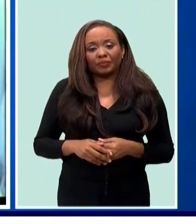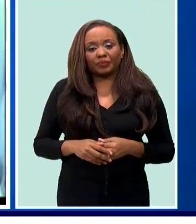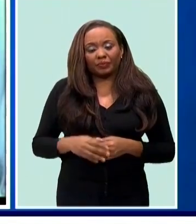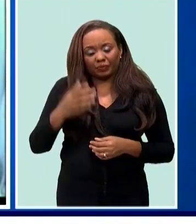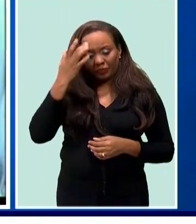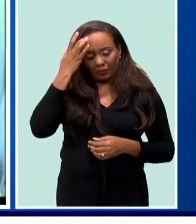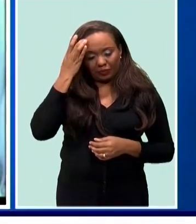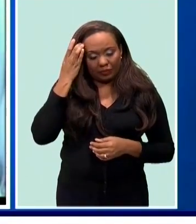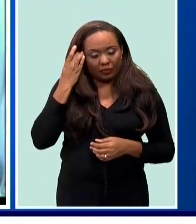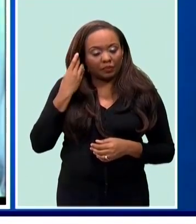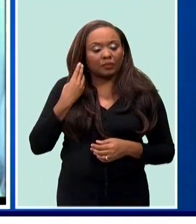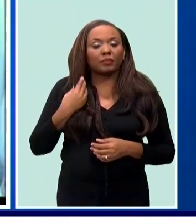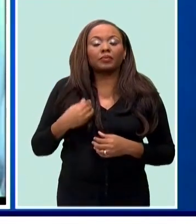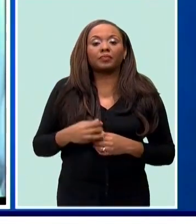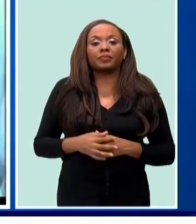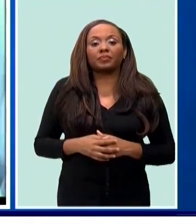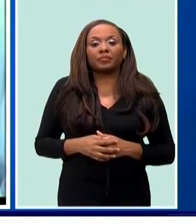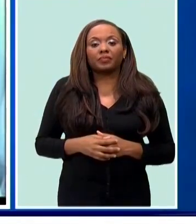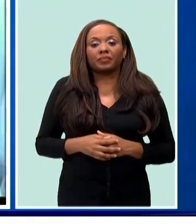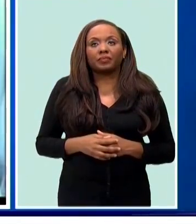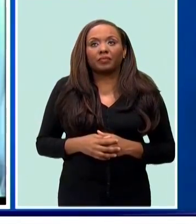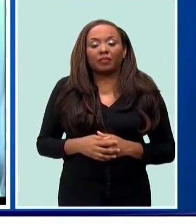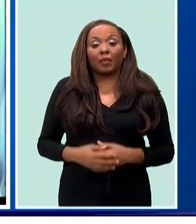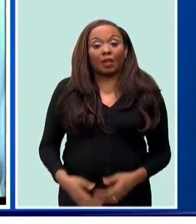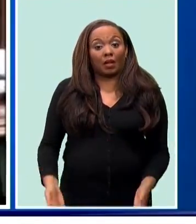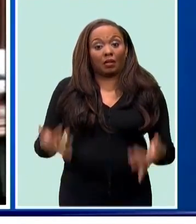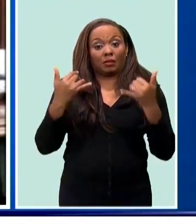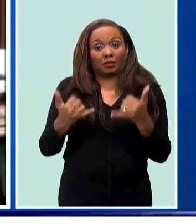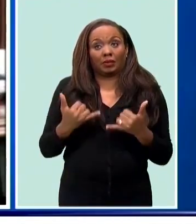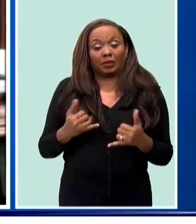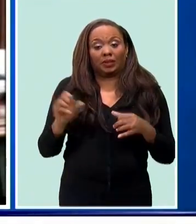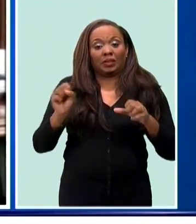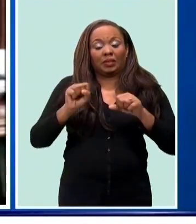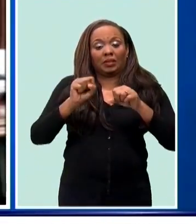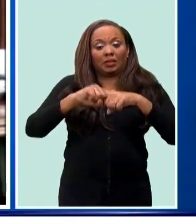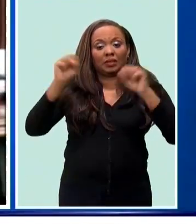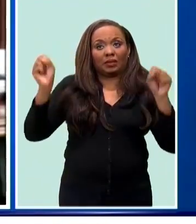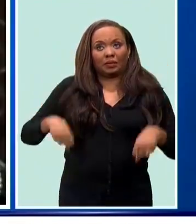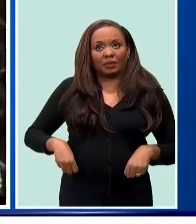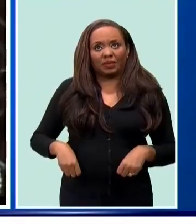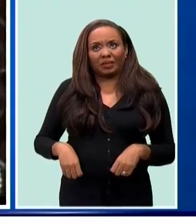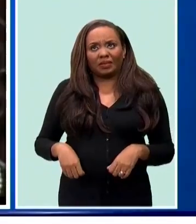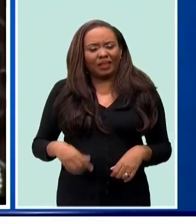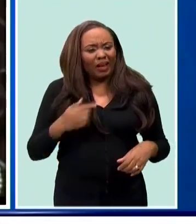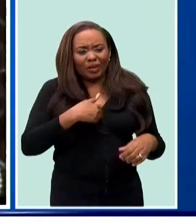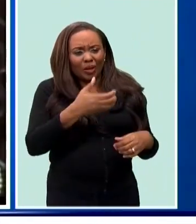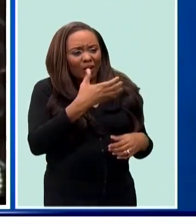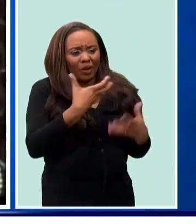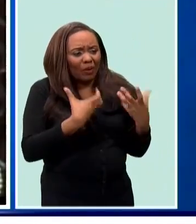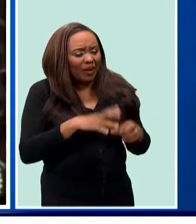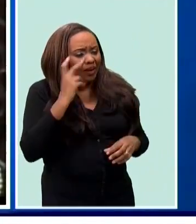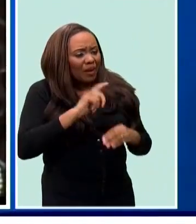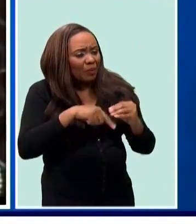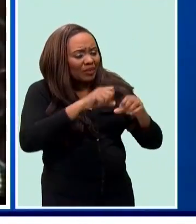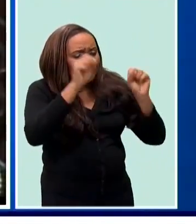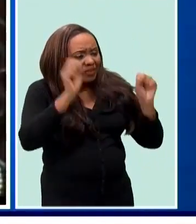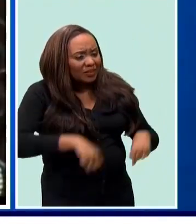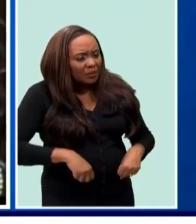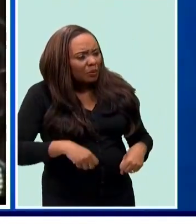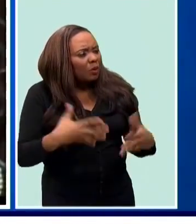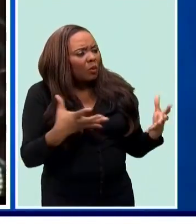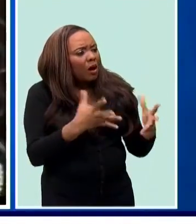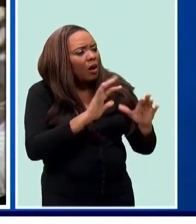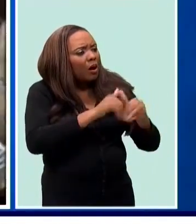have that would take care of... Don't mind the system. I want to hear what you would like to see to